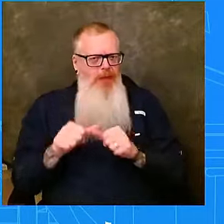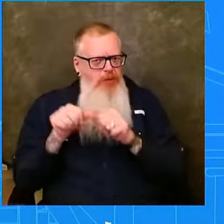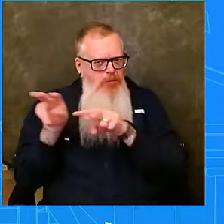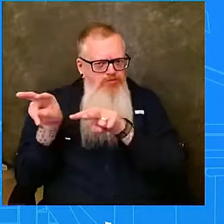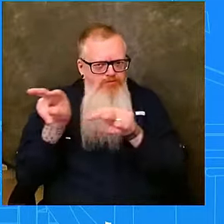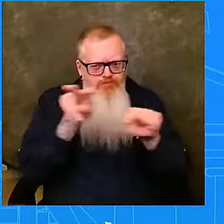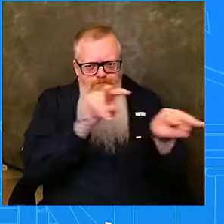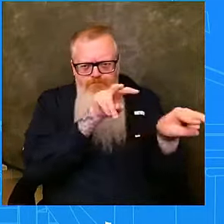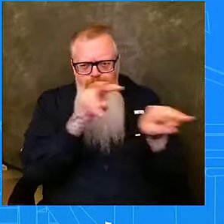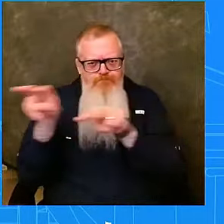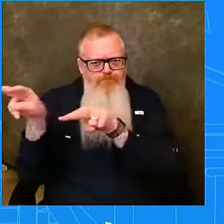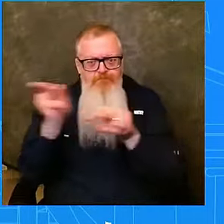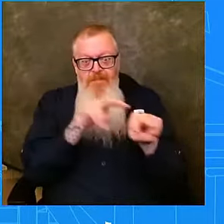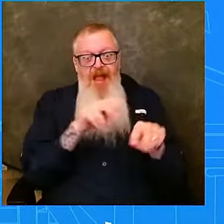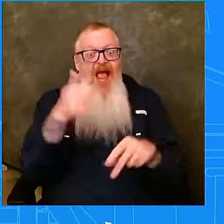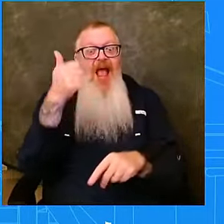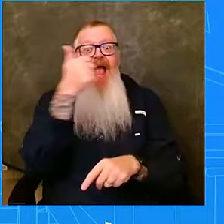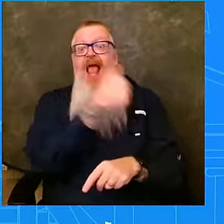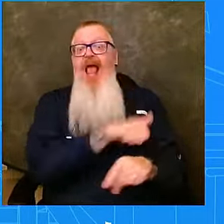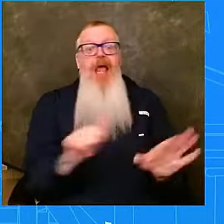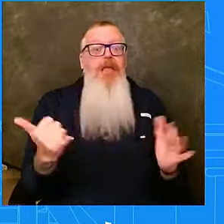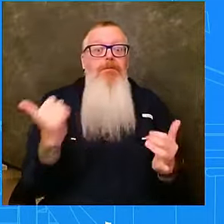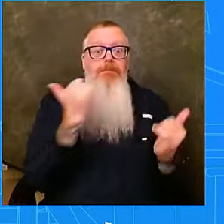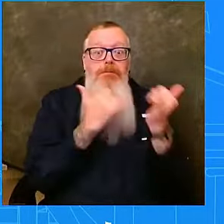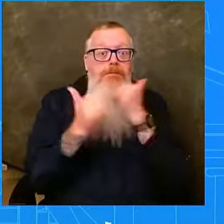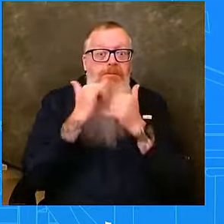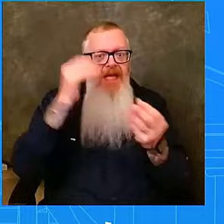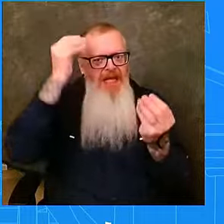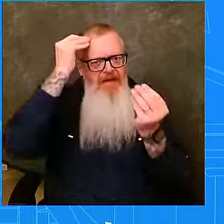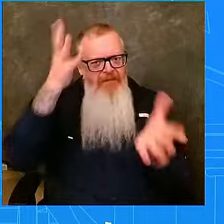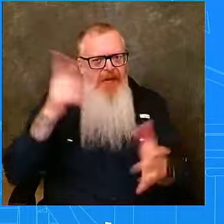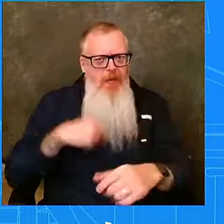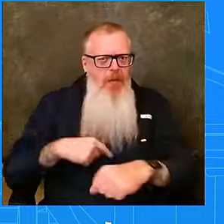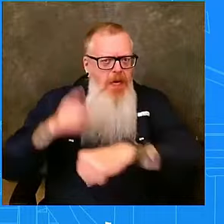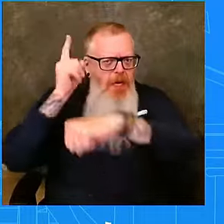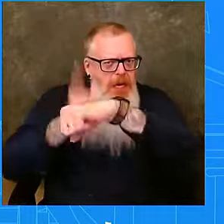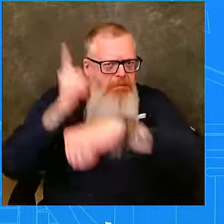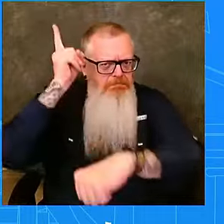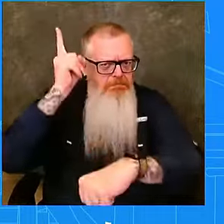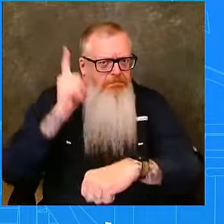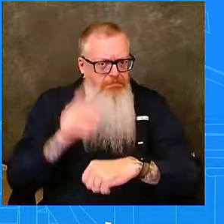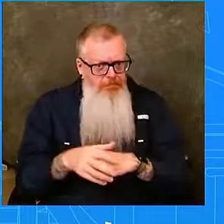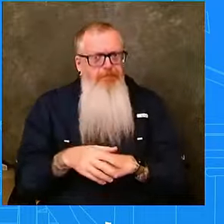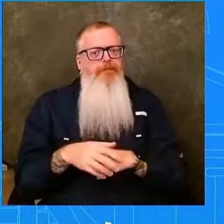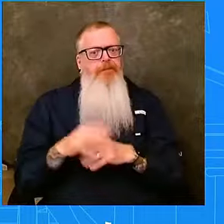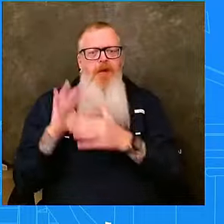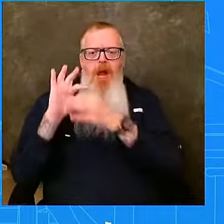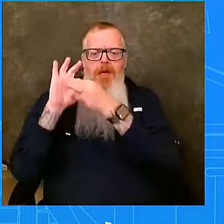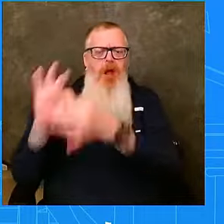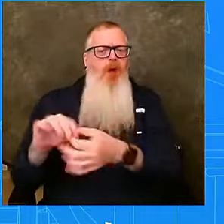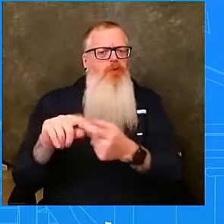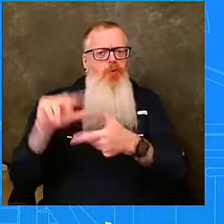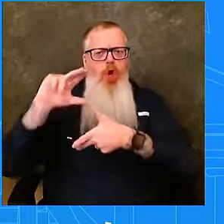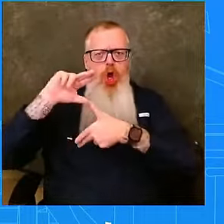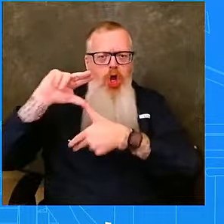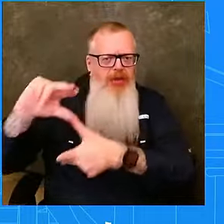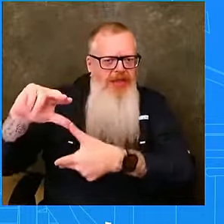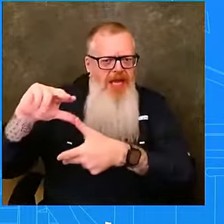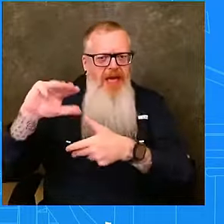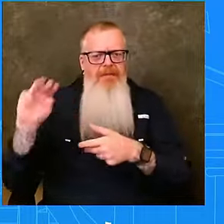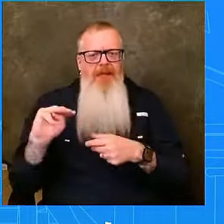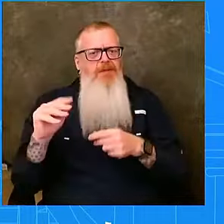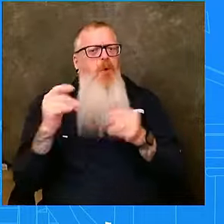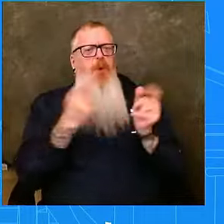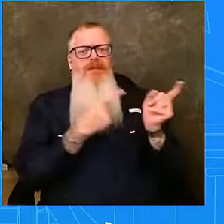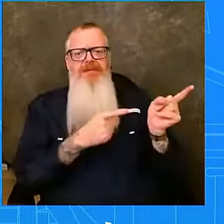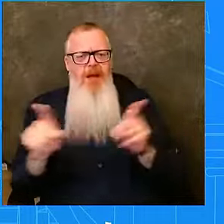and conspiracy theories around the storm and federal and state responses. This is wrong, dangerous, and it